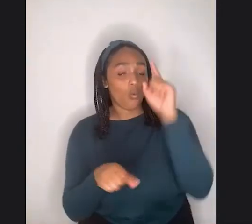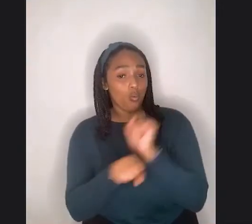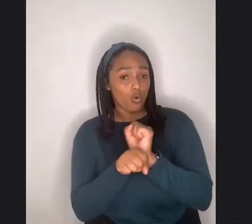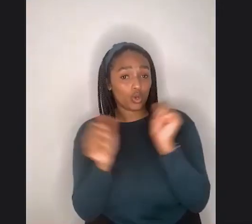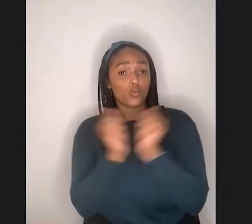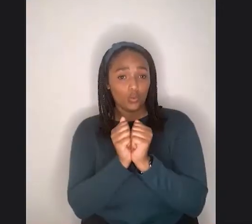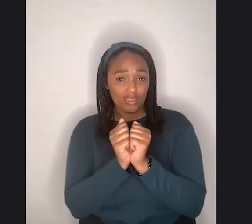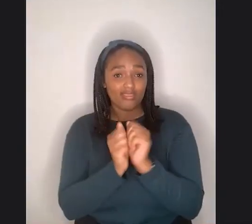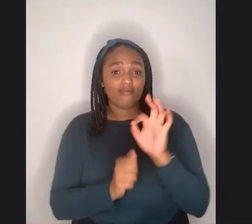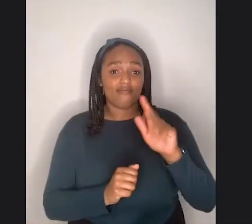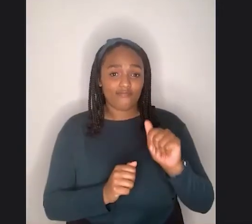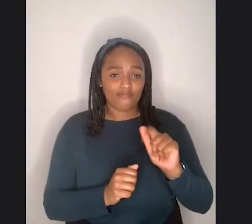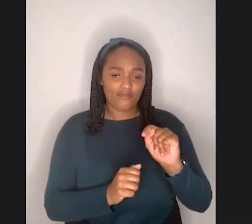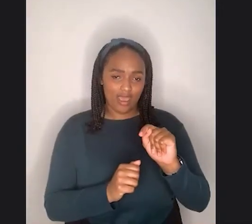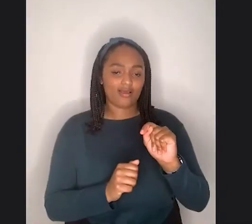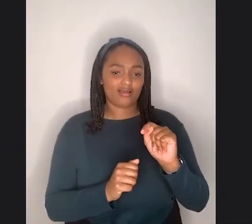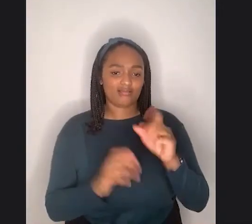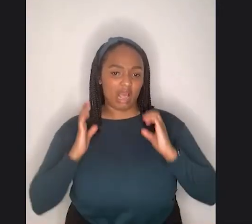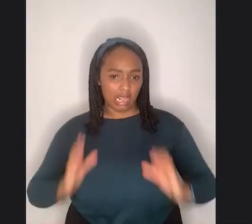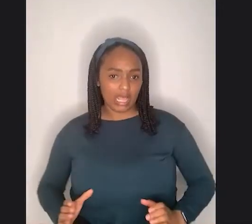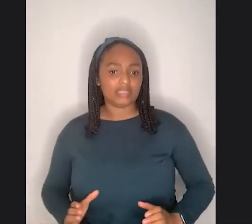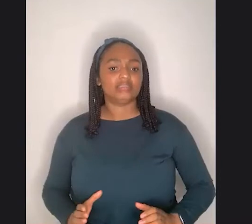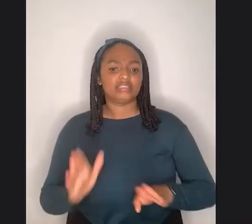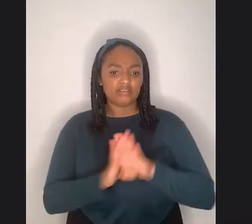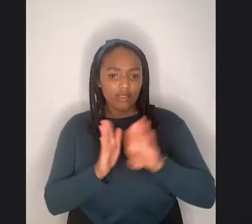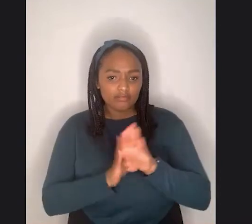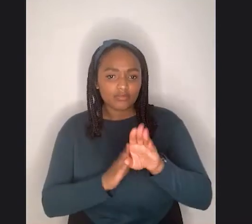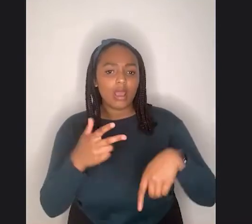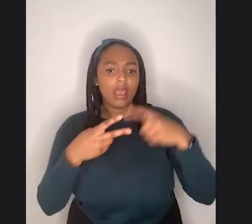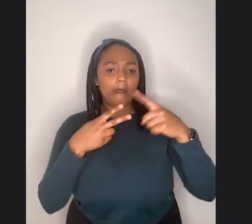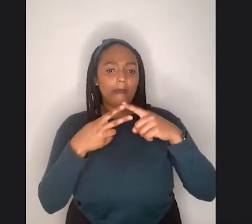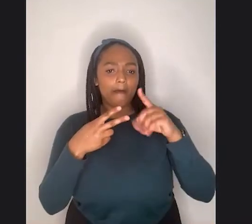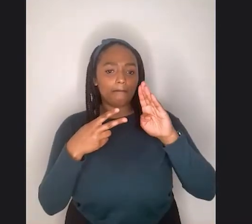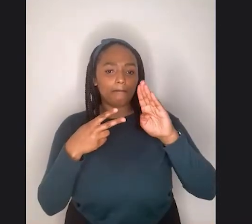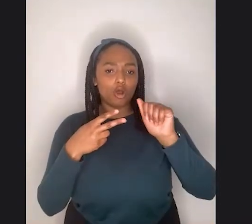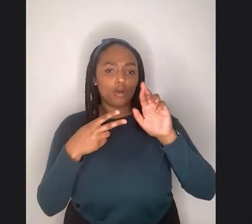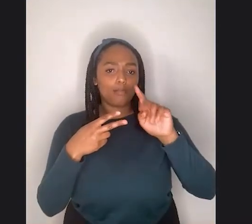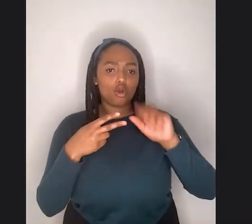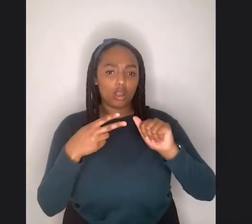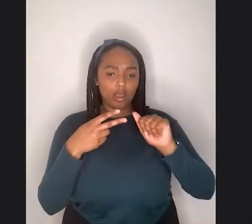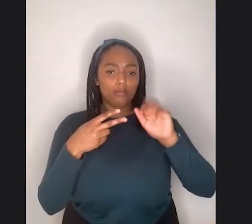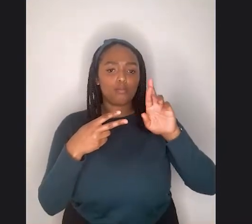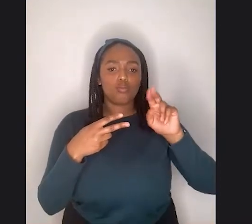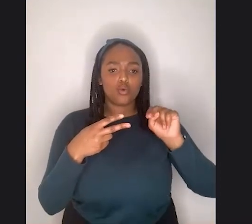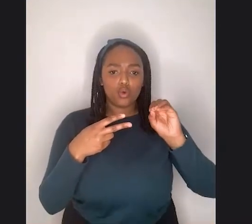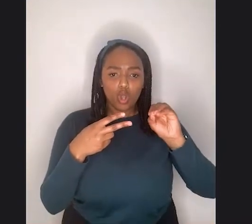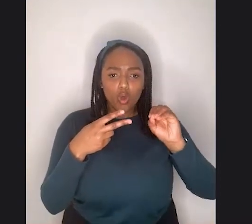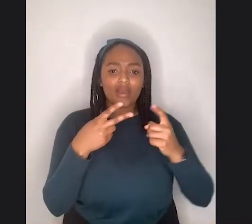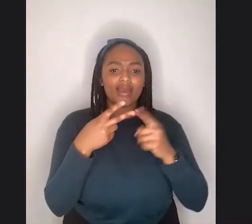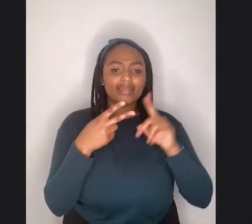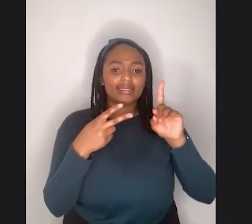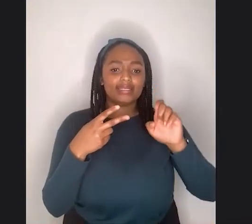uh, Barbara, Barbara Bruno and, uh, Deb Burgard and who are, you know, both, um, both trained therapists and it has